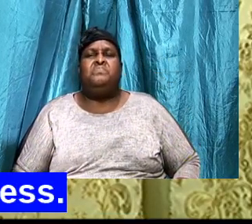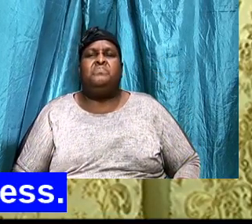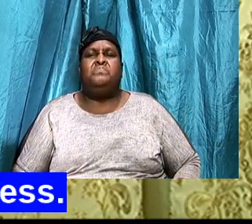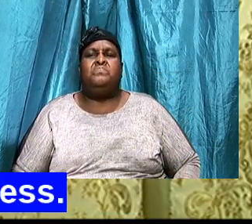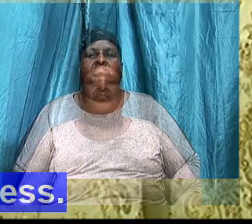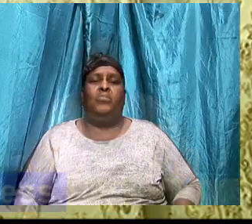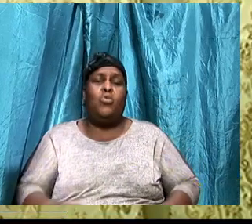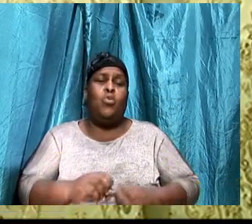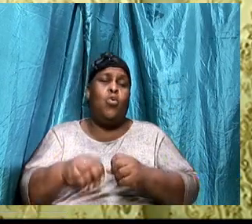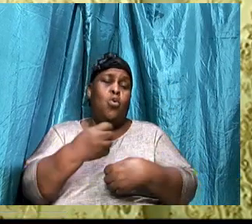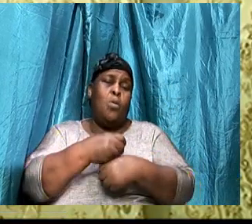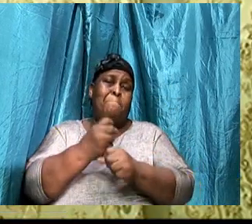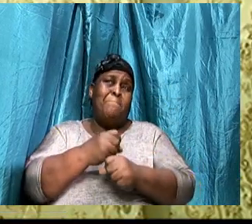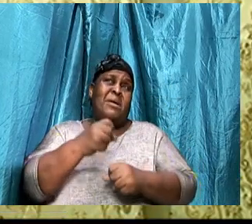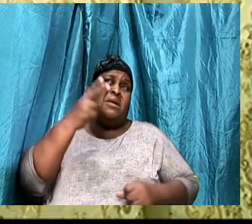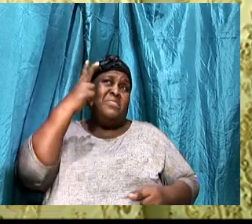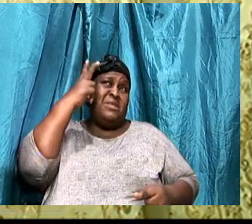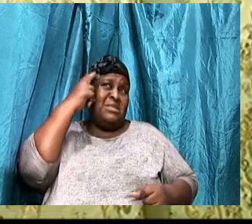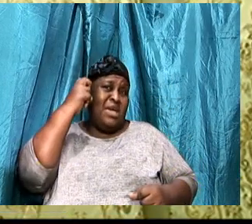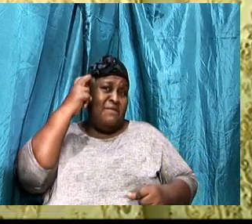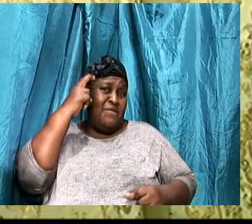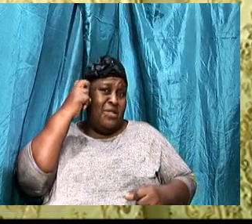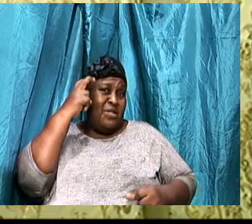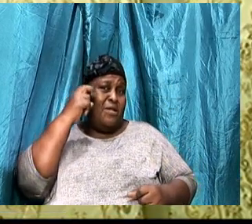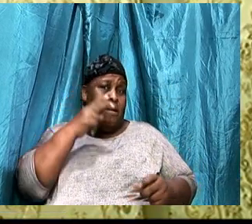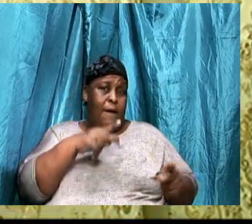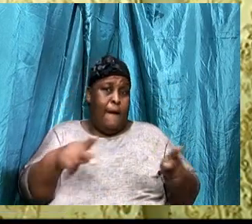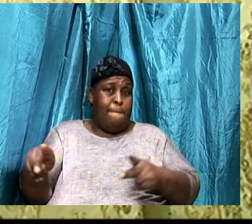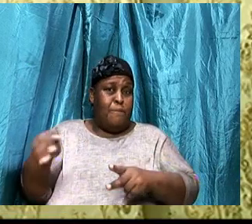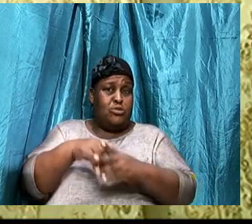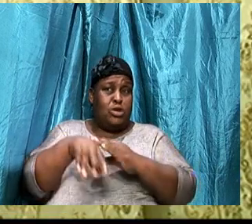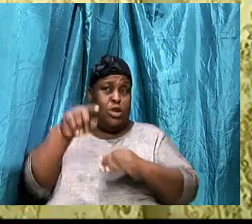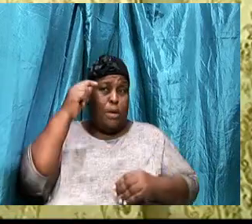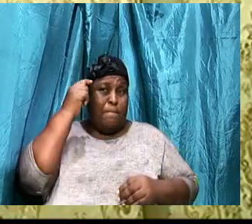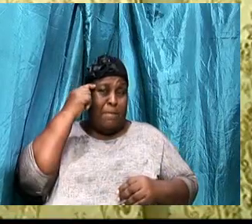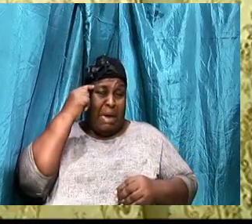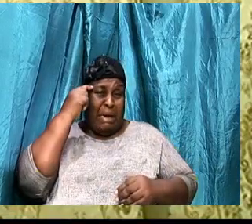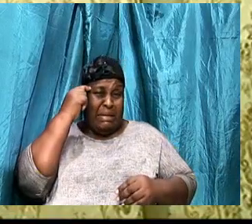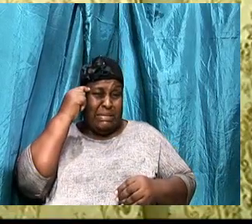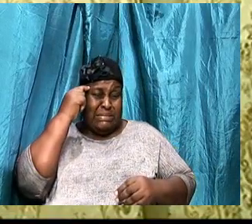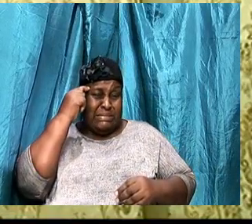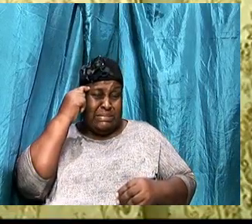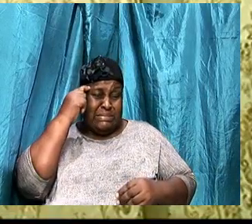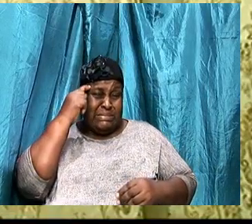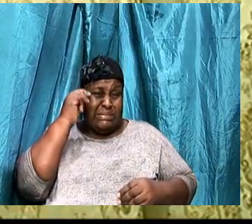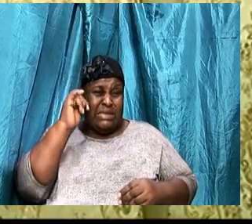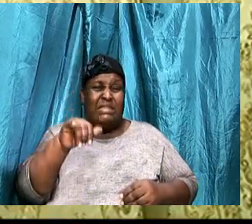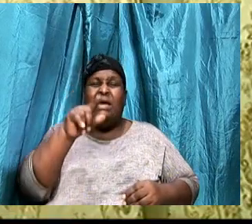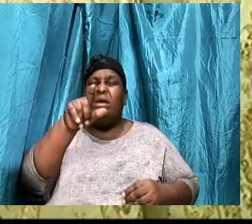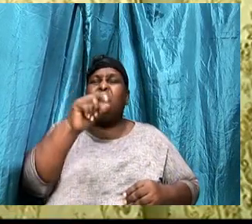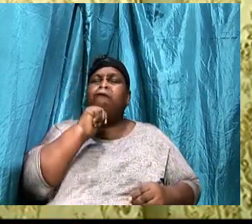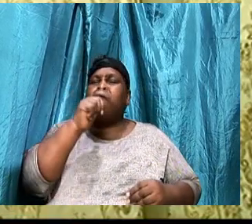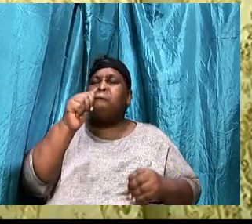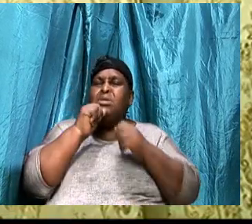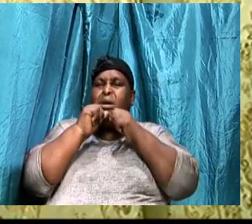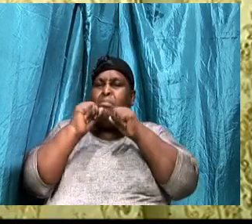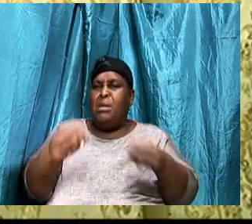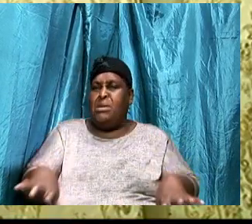Don't, let the devil tell you, I don't know why, The holy ghost, me lingering here, But don't let the devil tell you, That you are not blessed,